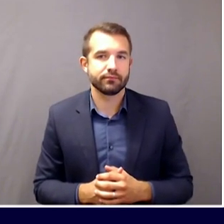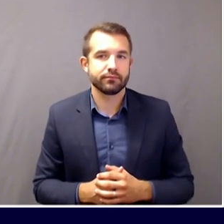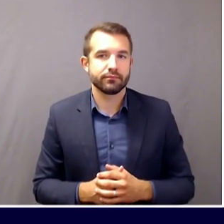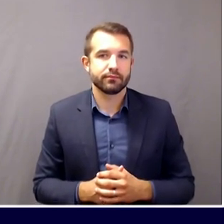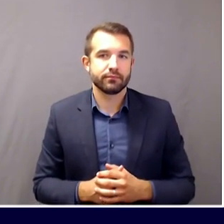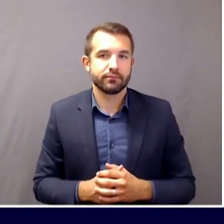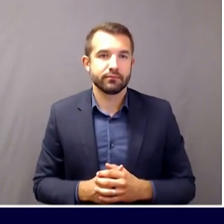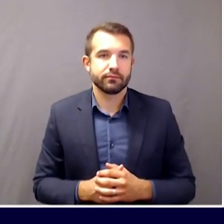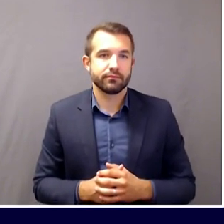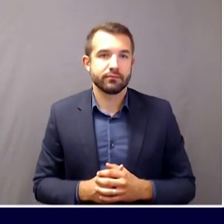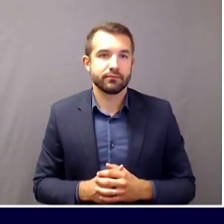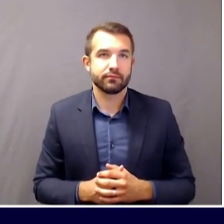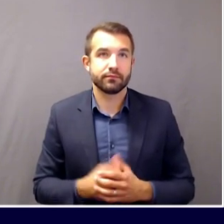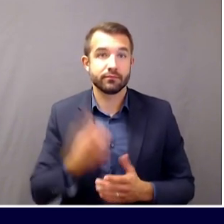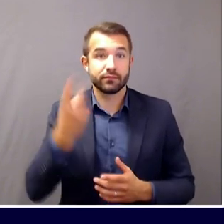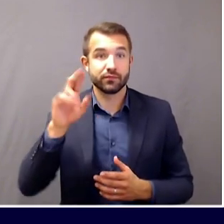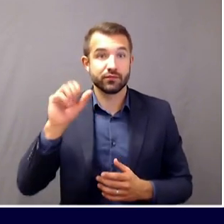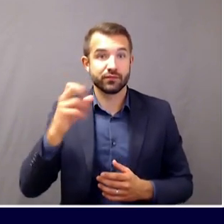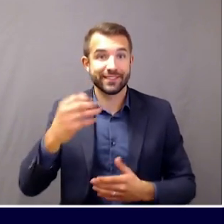Thanks a lot, Patrick.